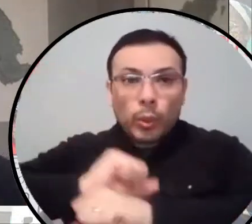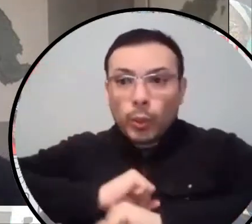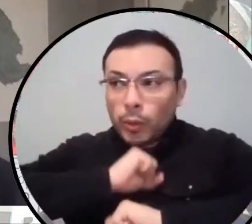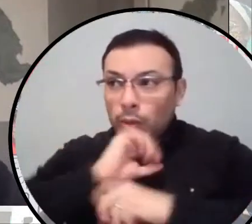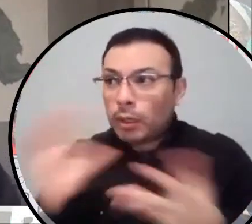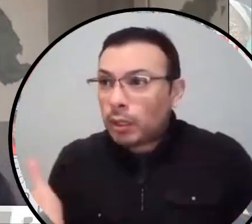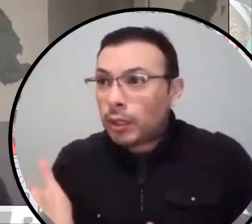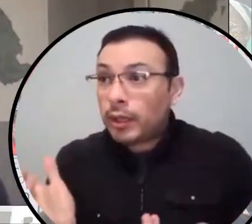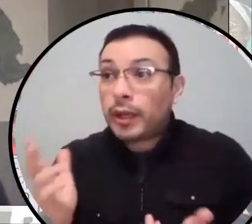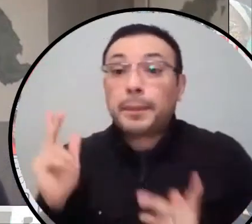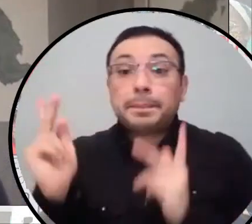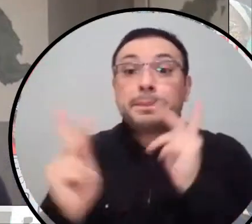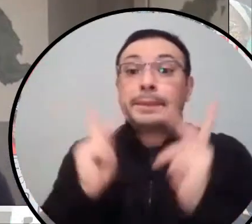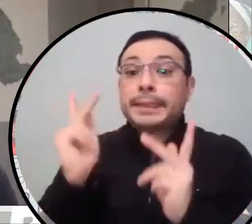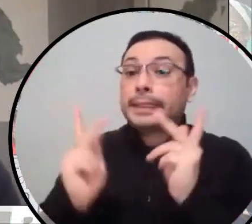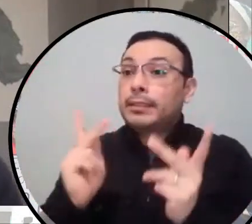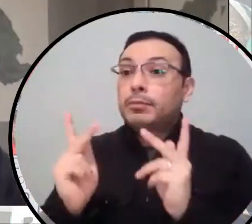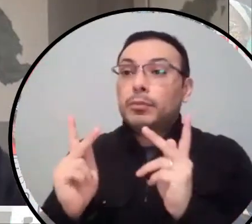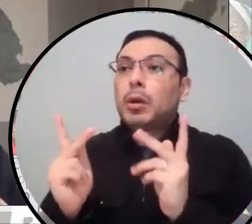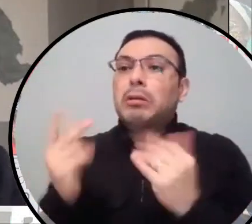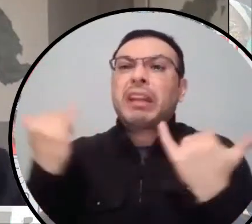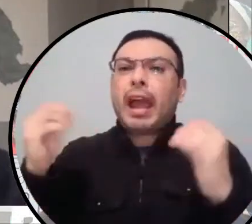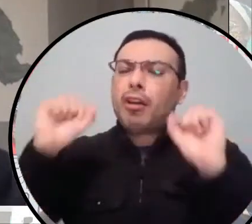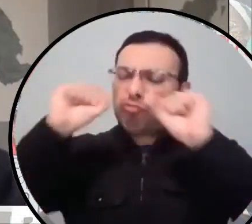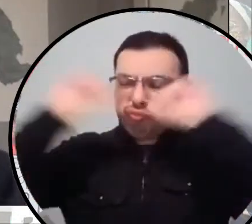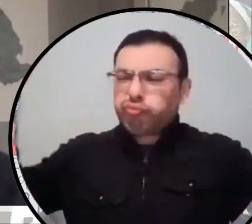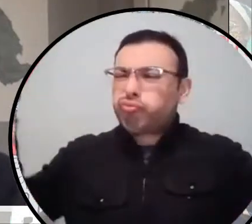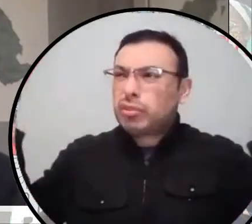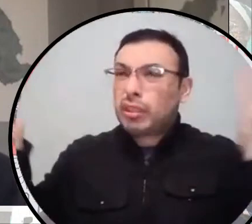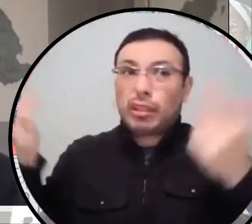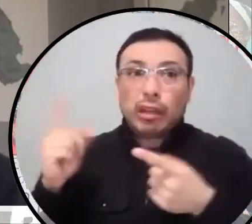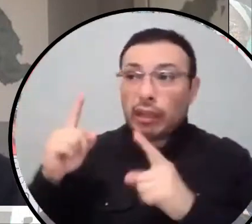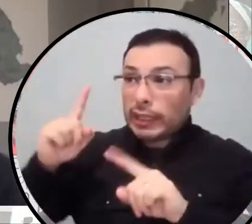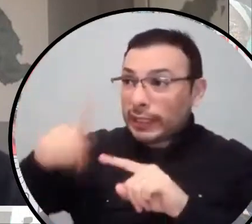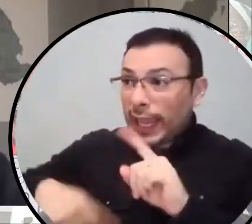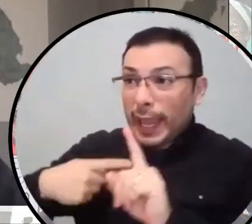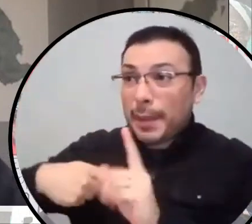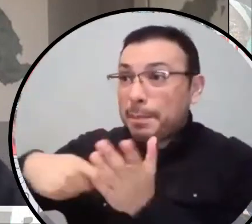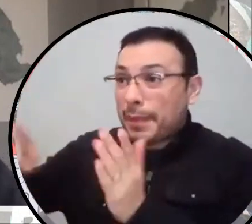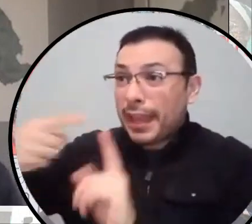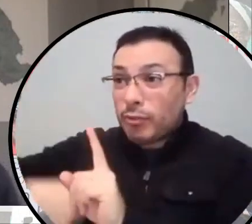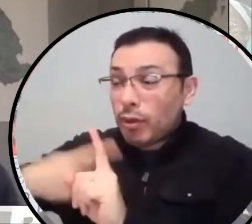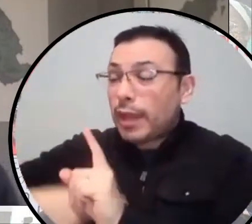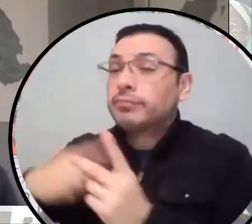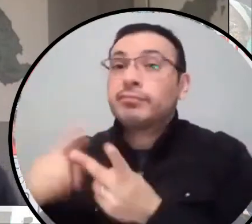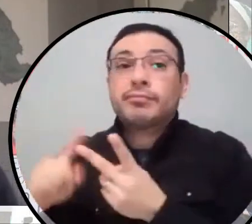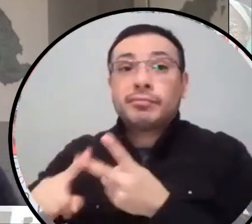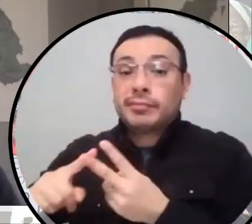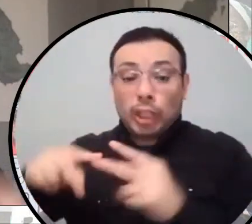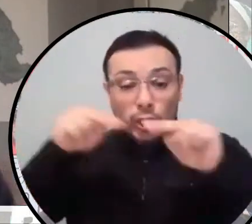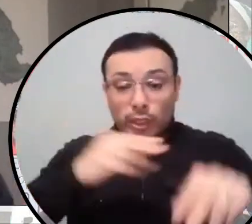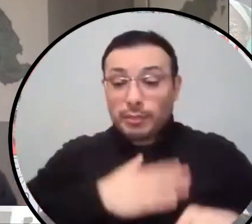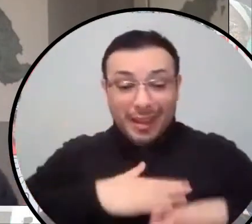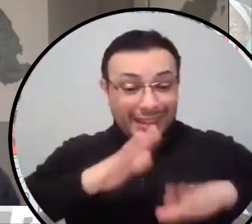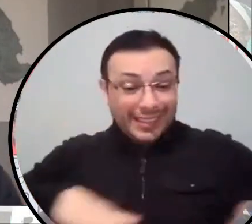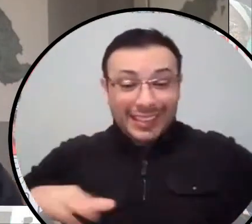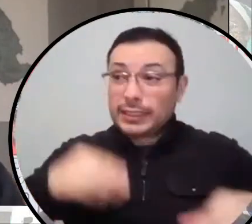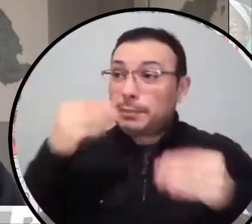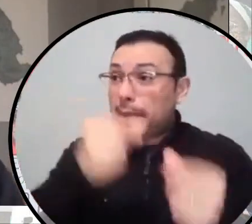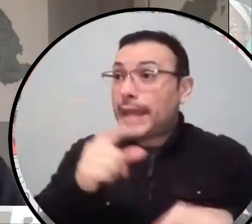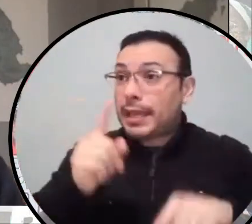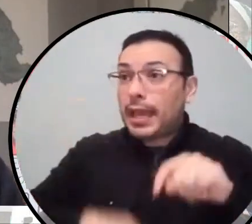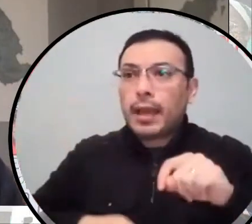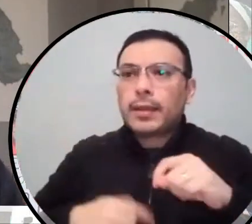can't pay my rent. I have no childcare like that. I think increasing desperation does often have something to do with when things really pop